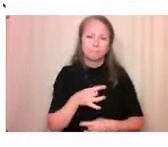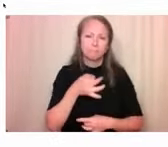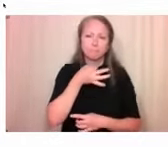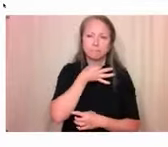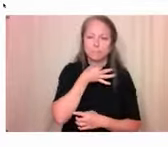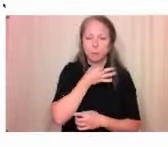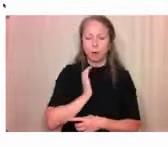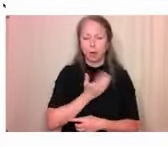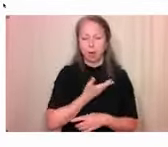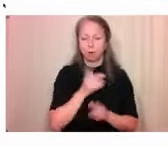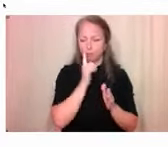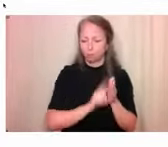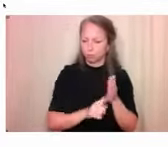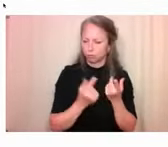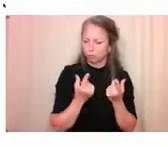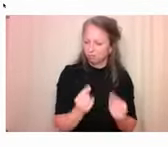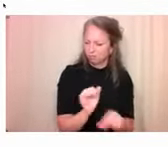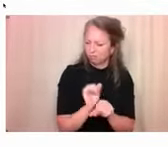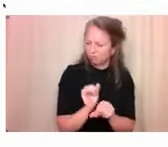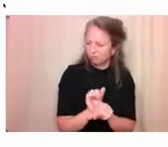or your business can get involved.